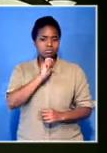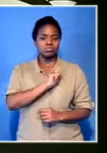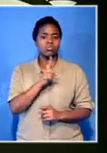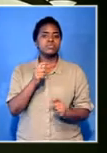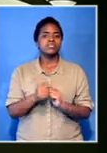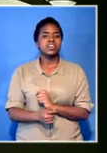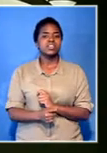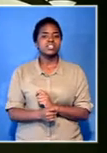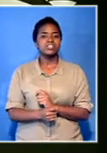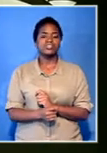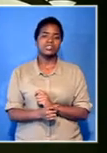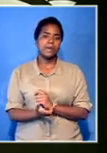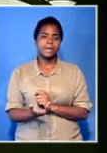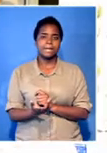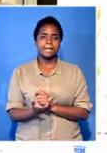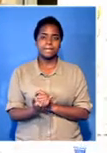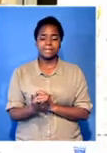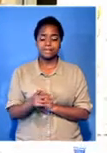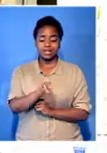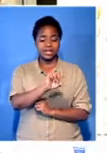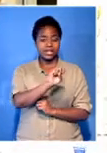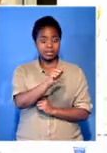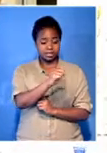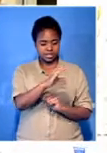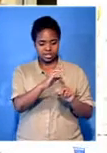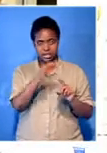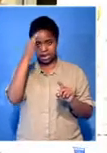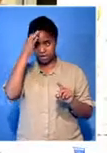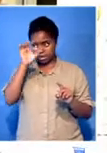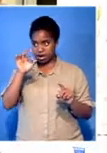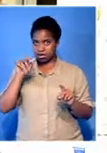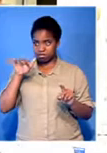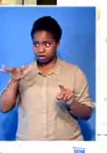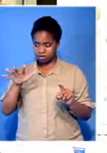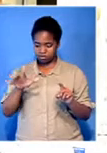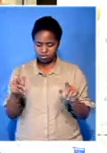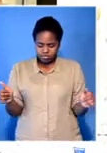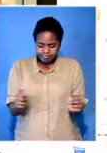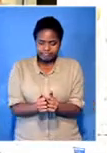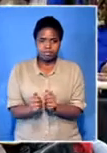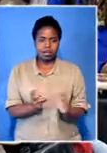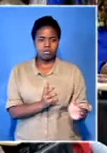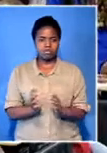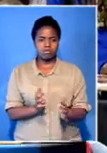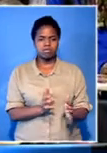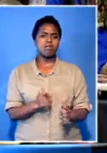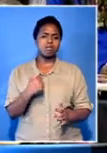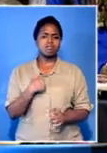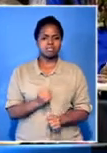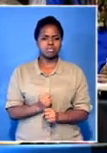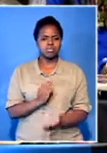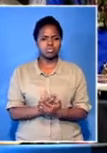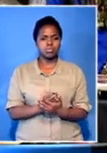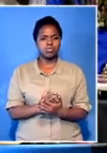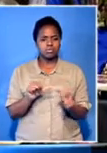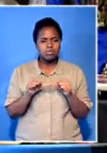relationship with the government and the public out there. Well, we're applying ourselves to the legal and other implications of it. We